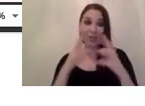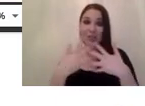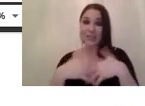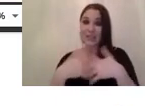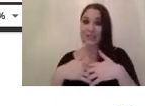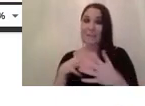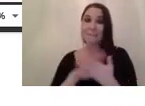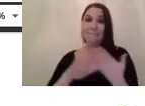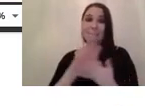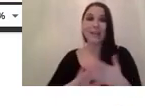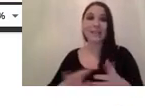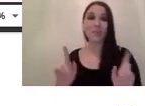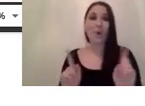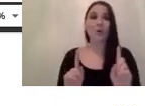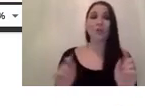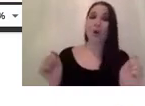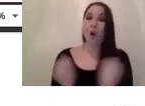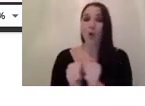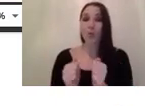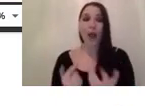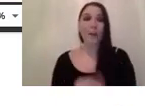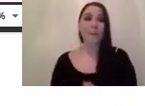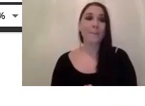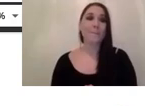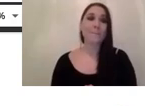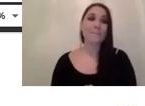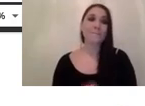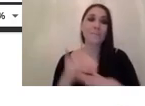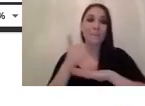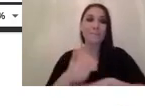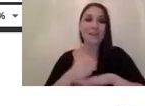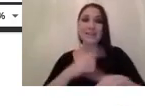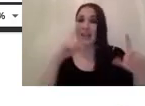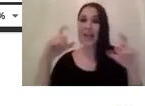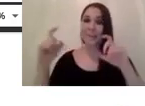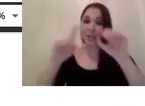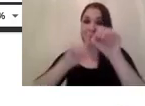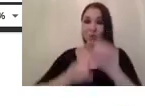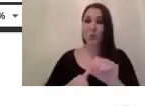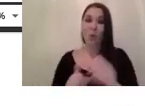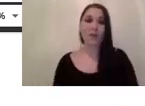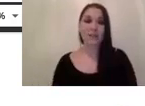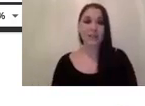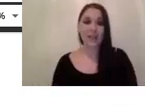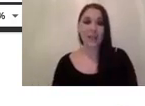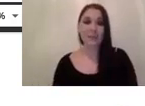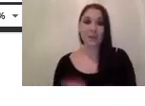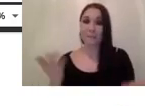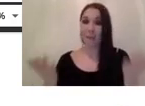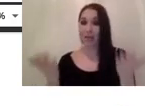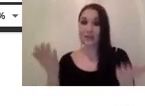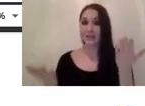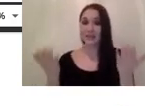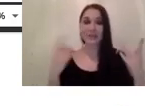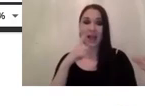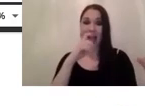in terms of hardware um basically image quality let's say this trade-off this balance between the